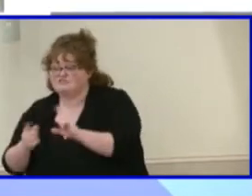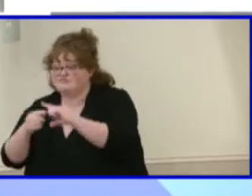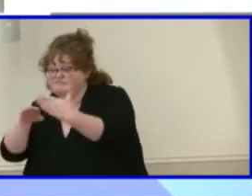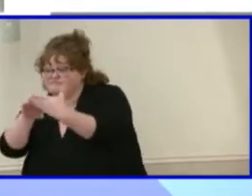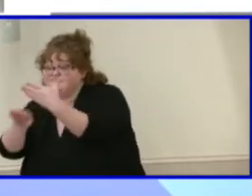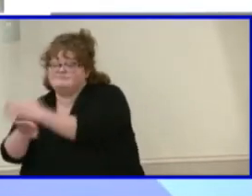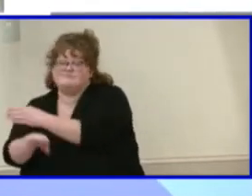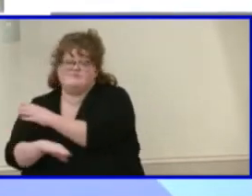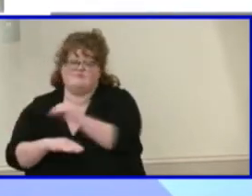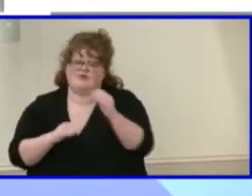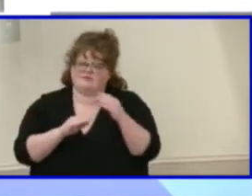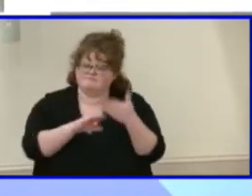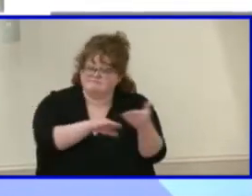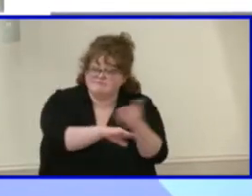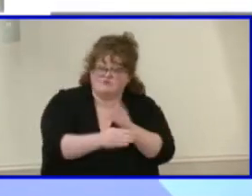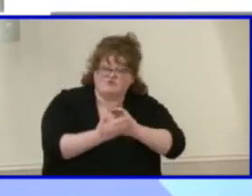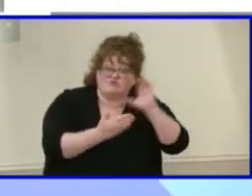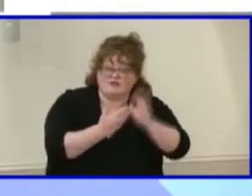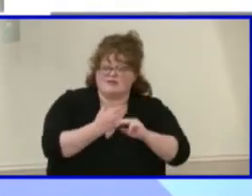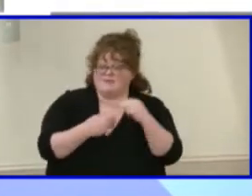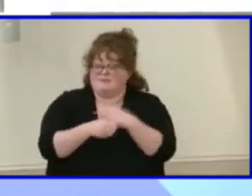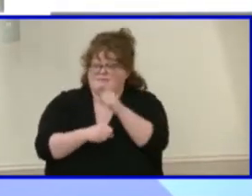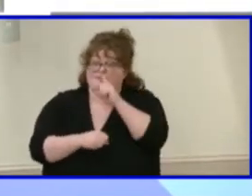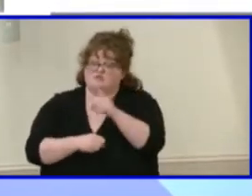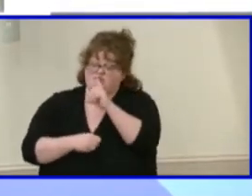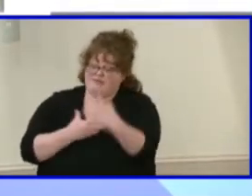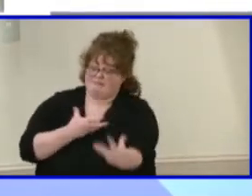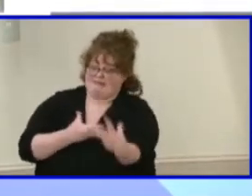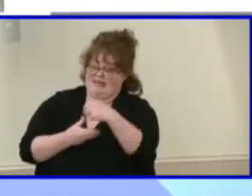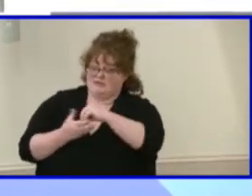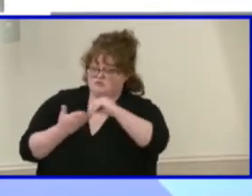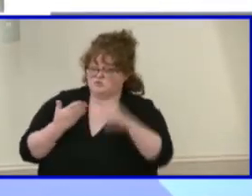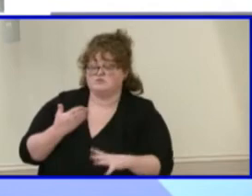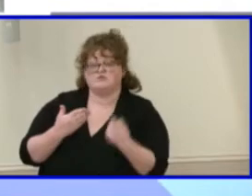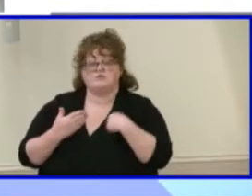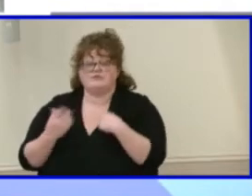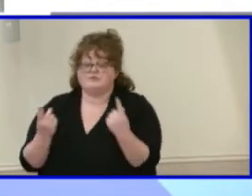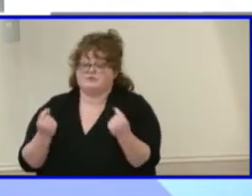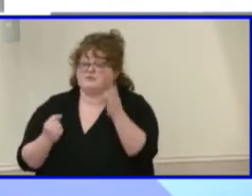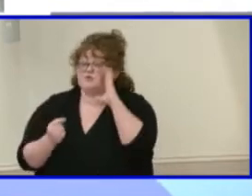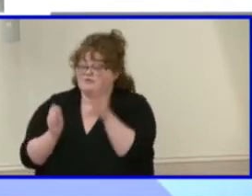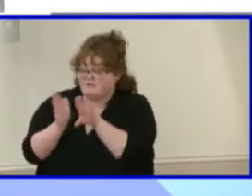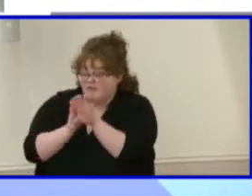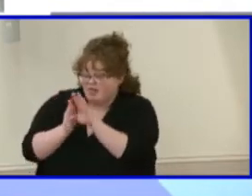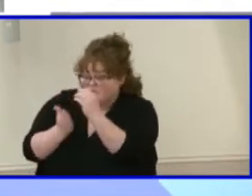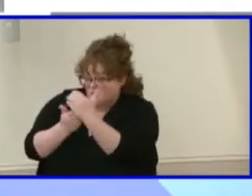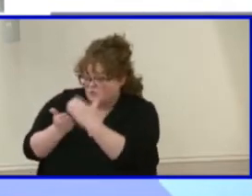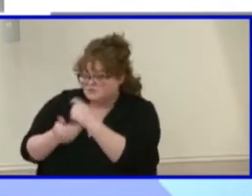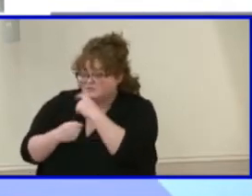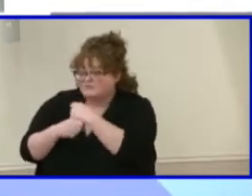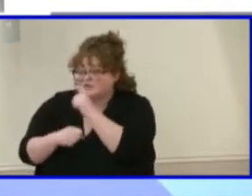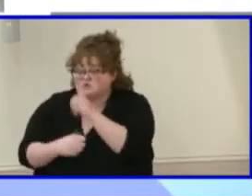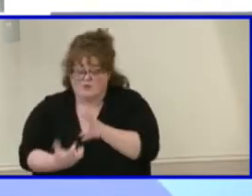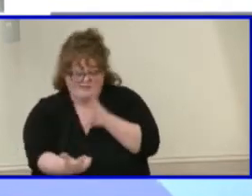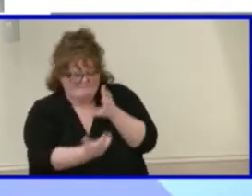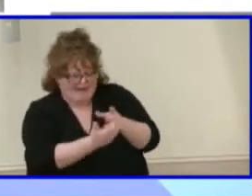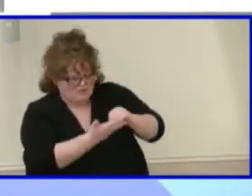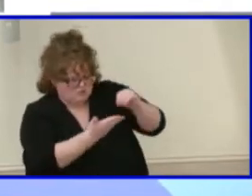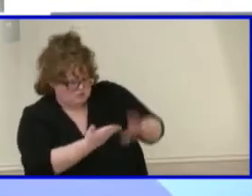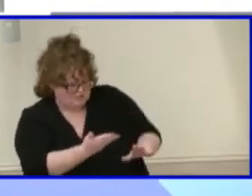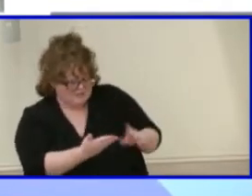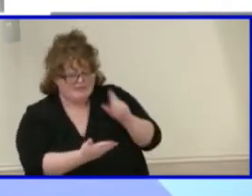that engage them. What we also do at Maggie Walker is create courses that are based on student interest as opposed to the other way around.